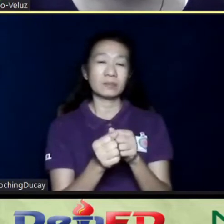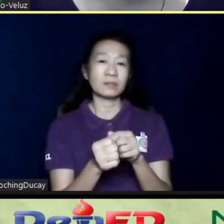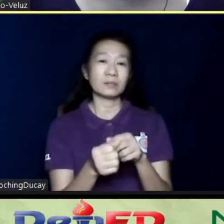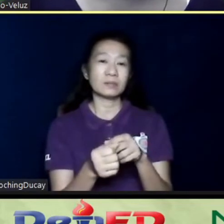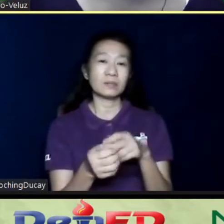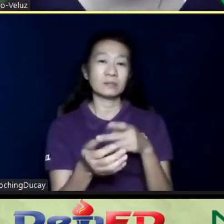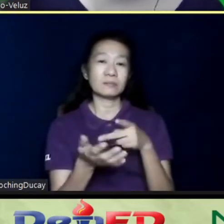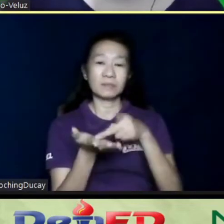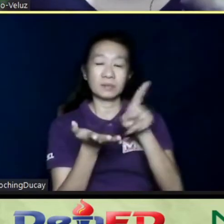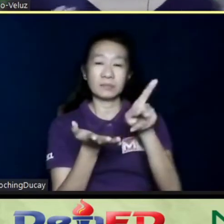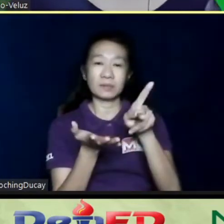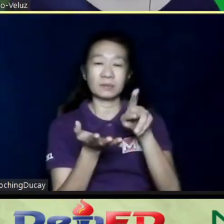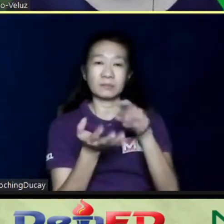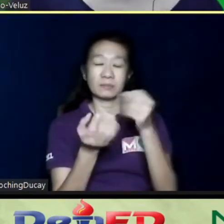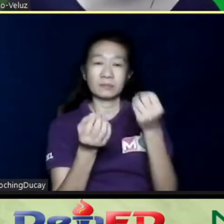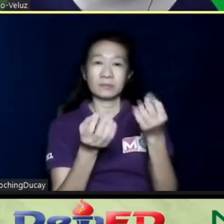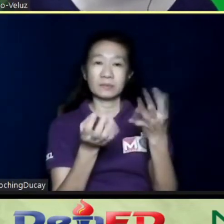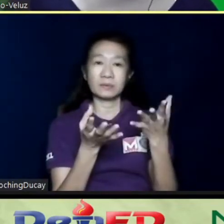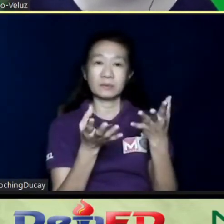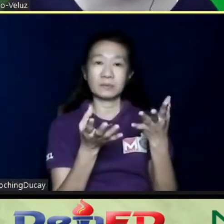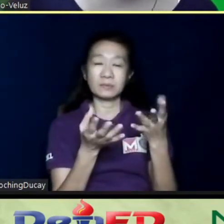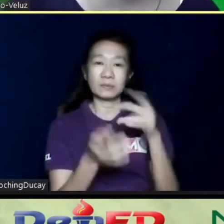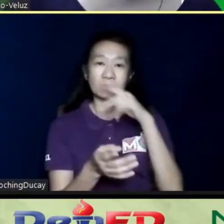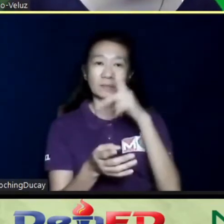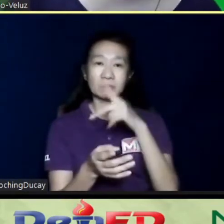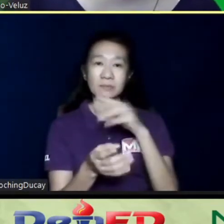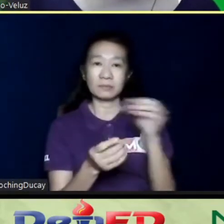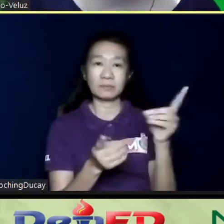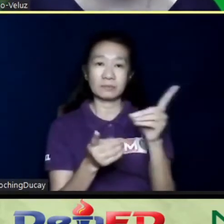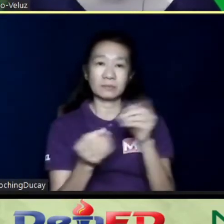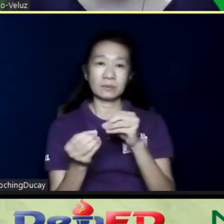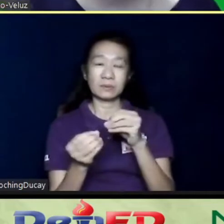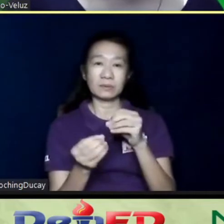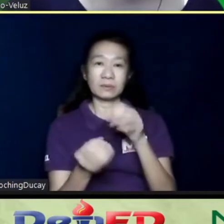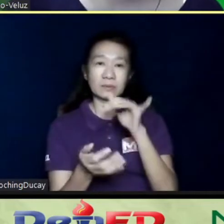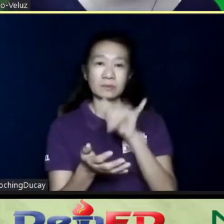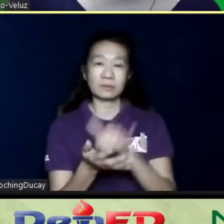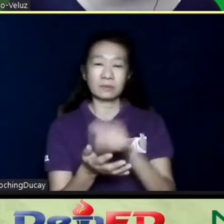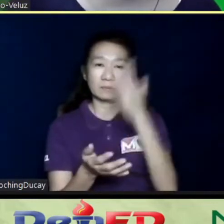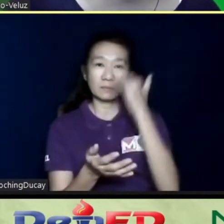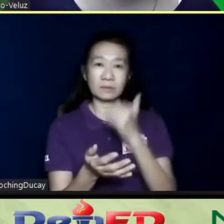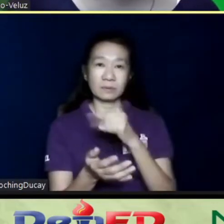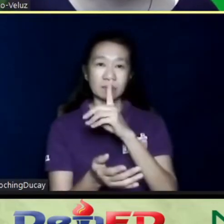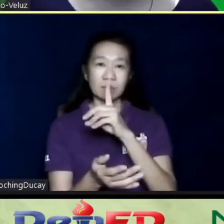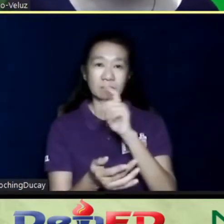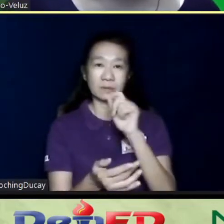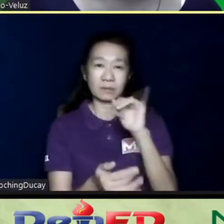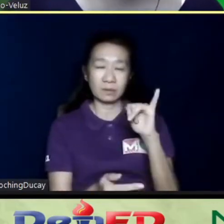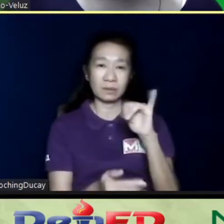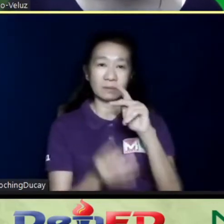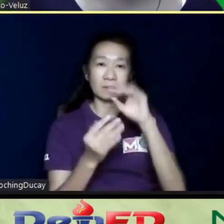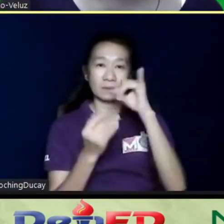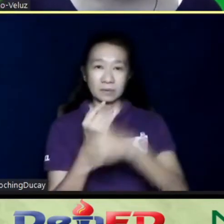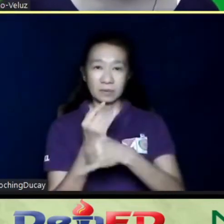was a lot of, I think there were a lot of kids who were doing that. So, that's why the whole DTI project kind